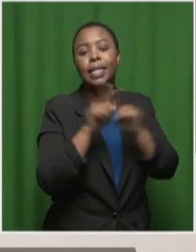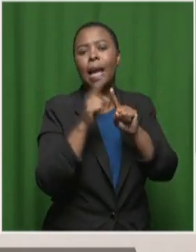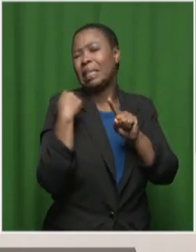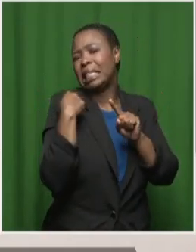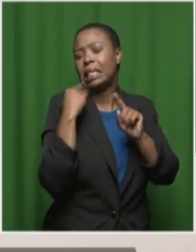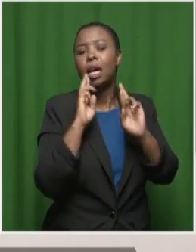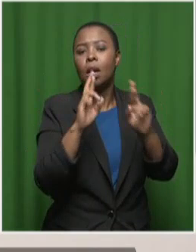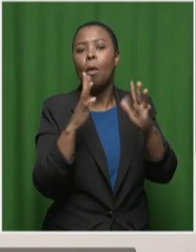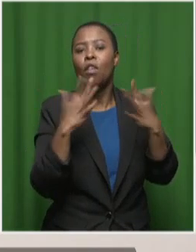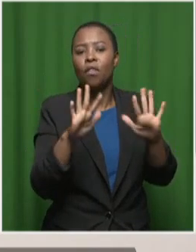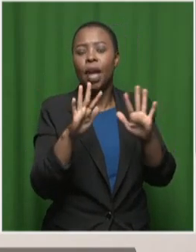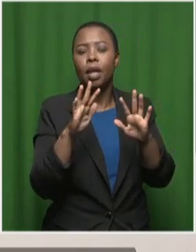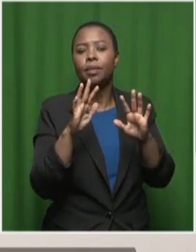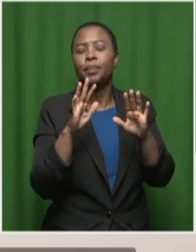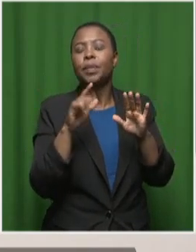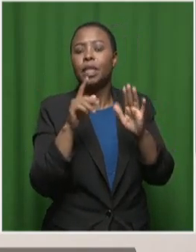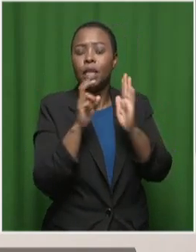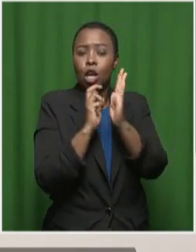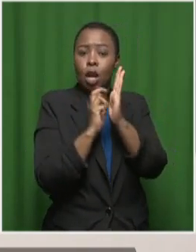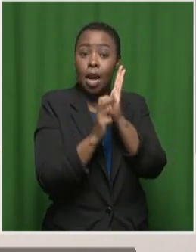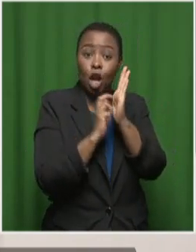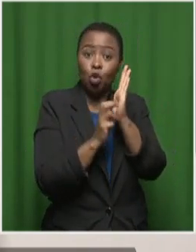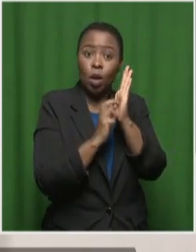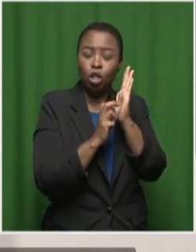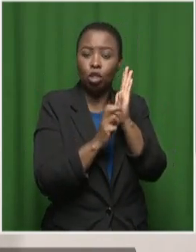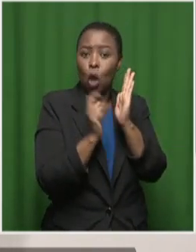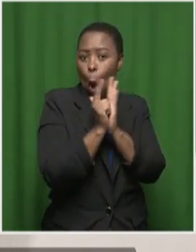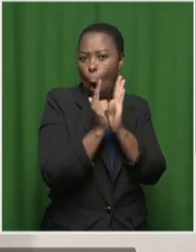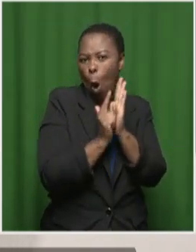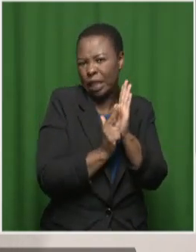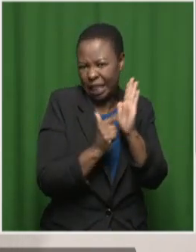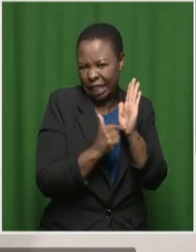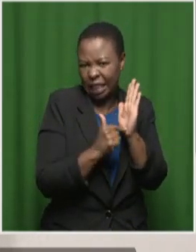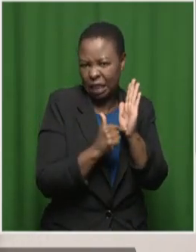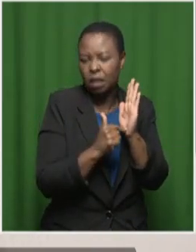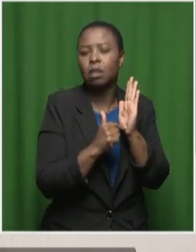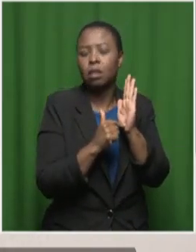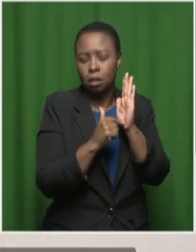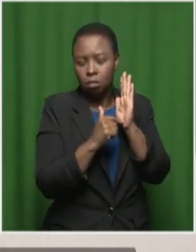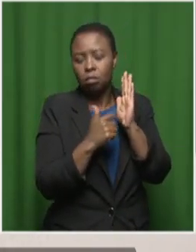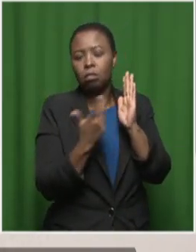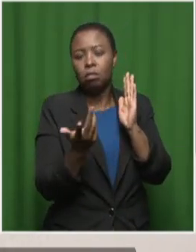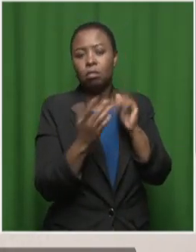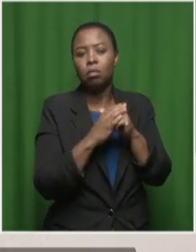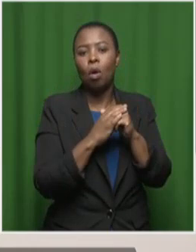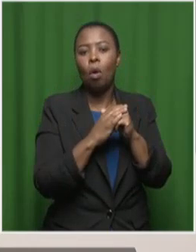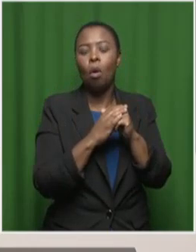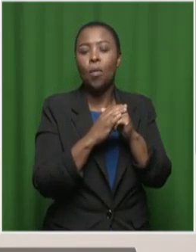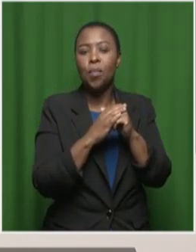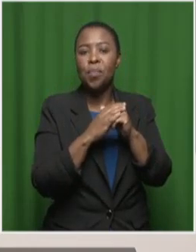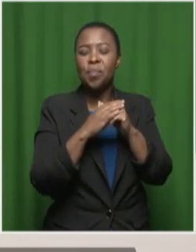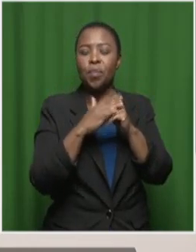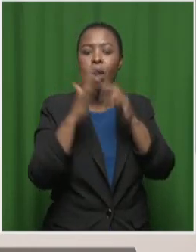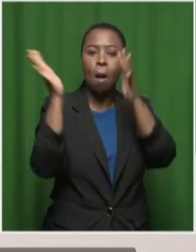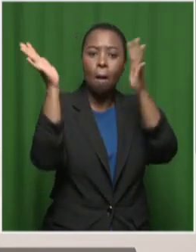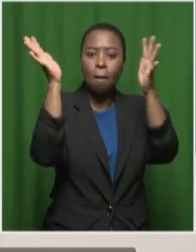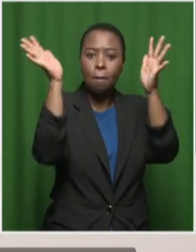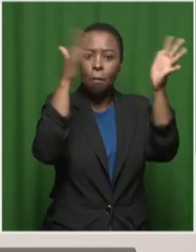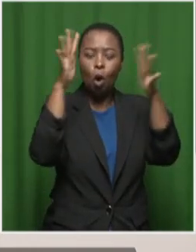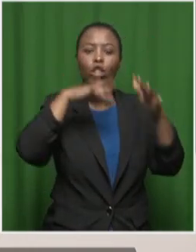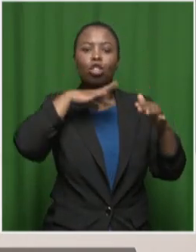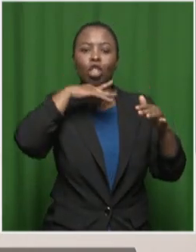a very small regulation on smog or pollution being emitted from